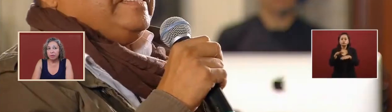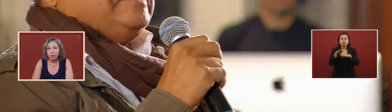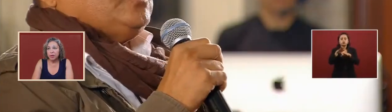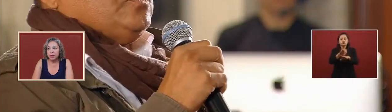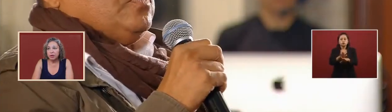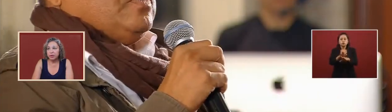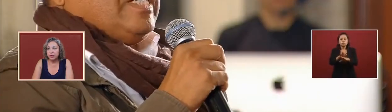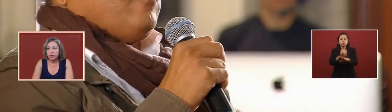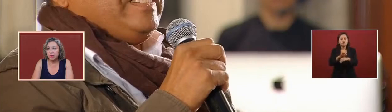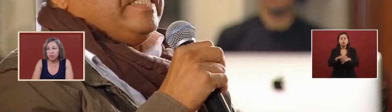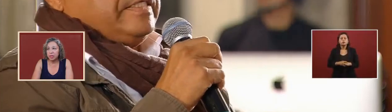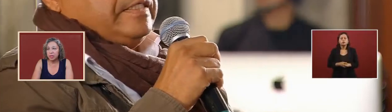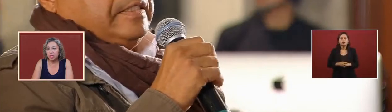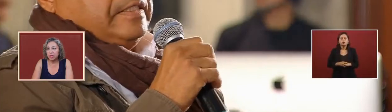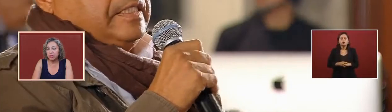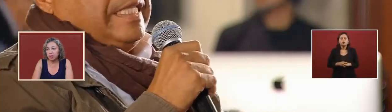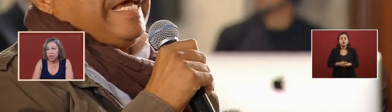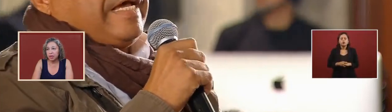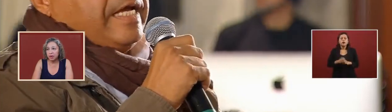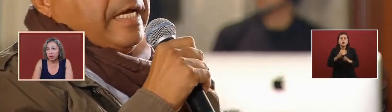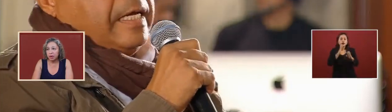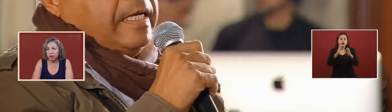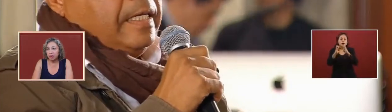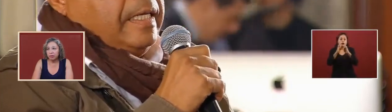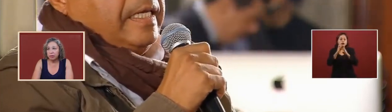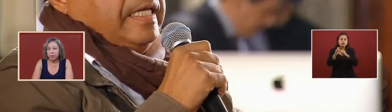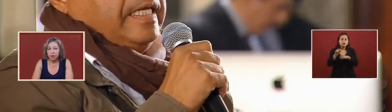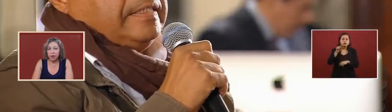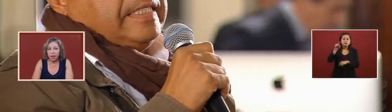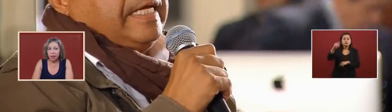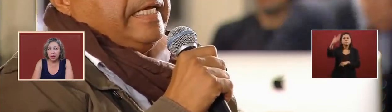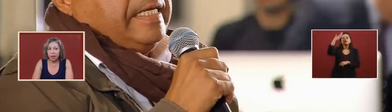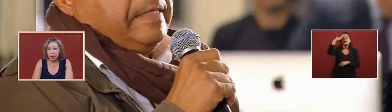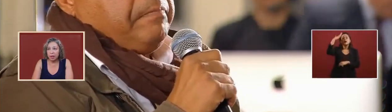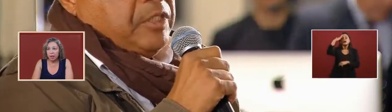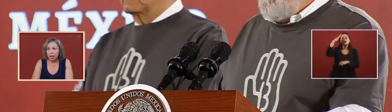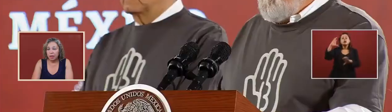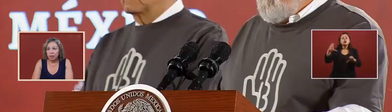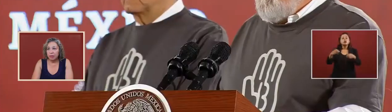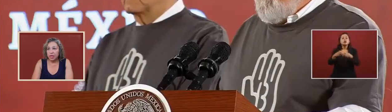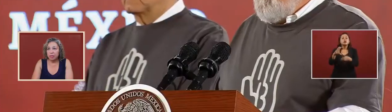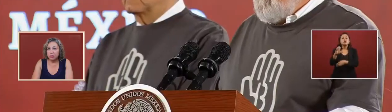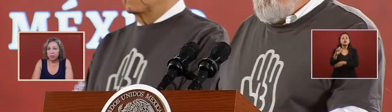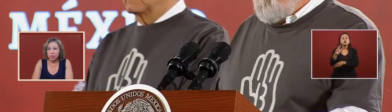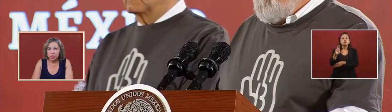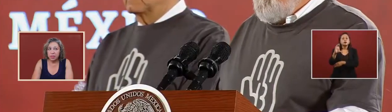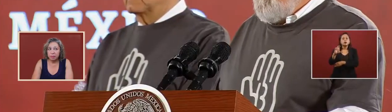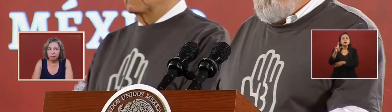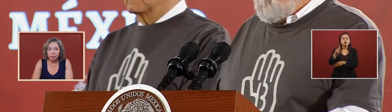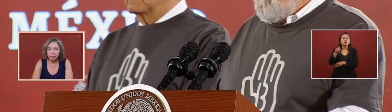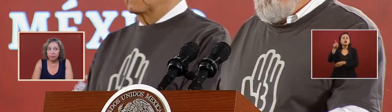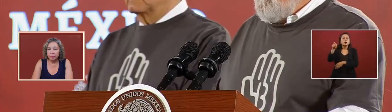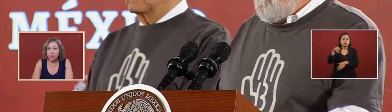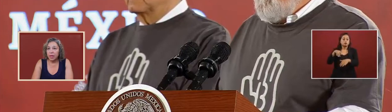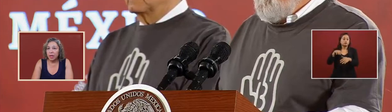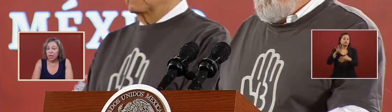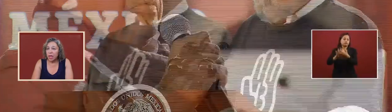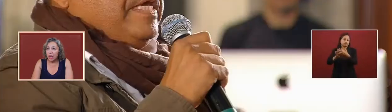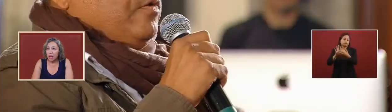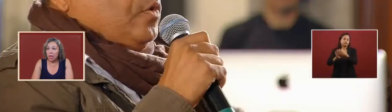information from an interview that was done to a leader from the crack that is in prison where